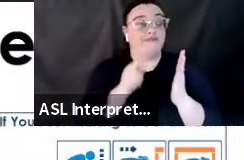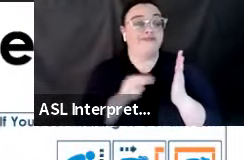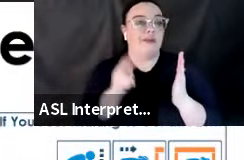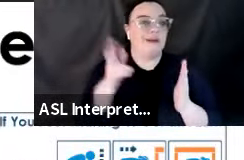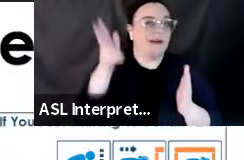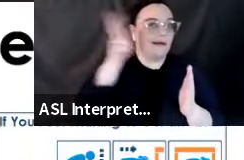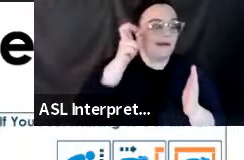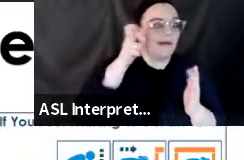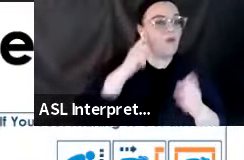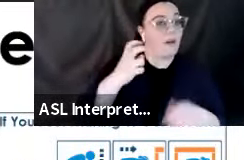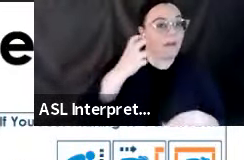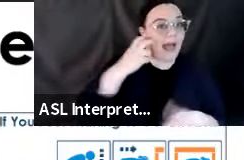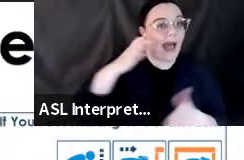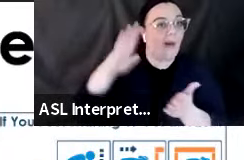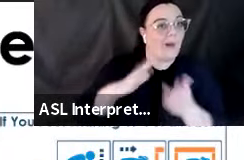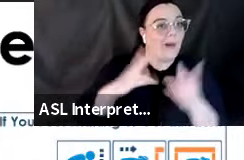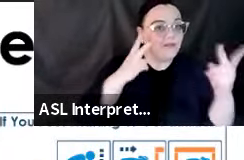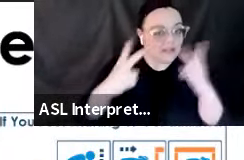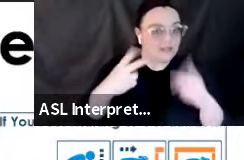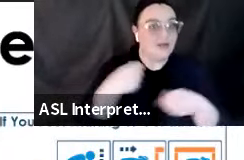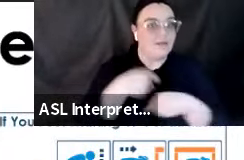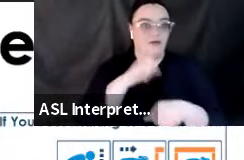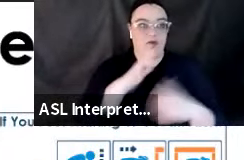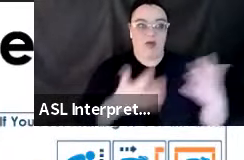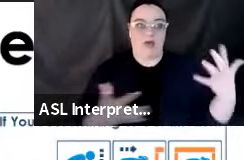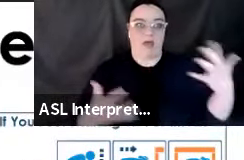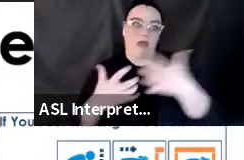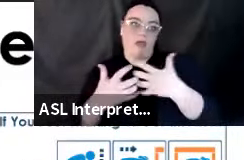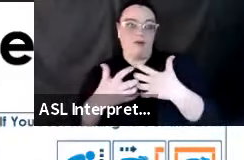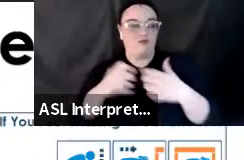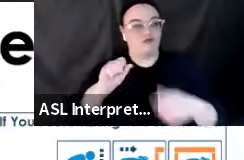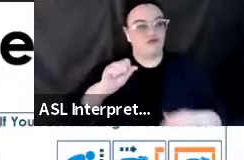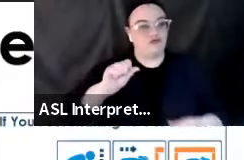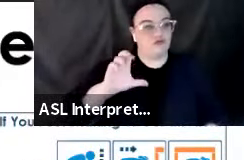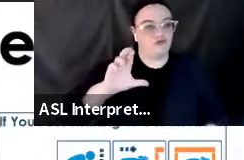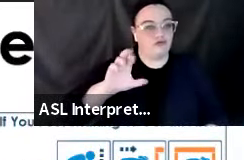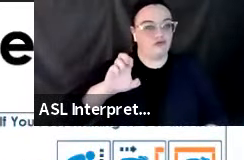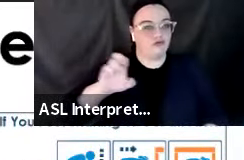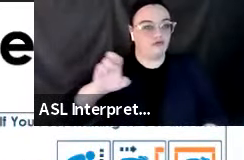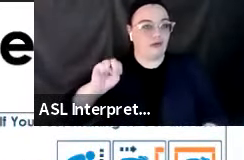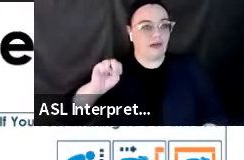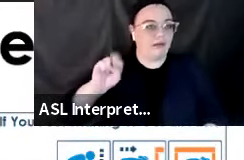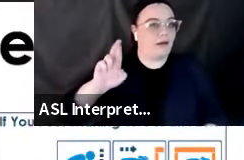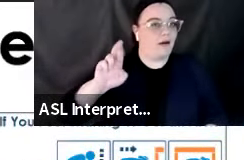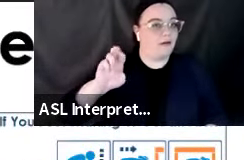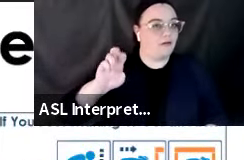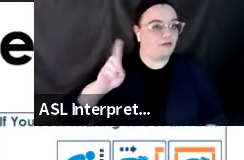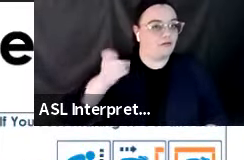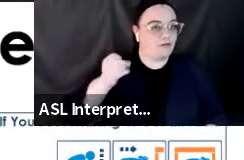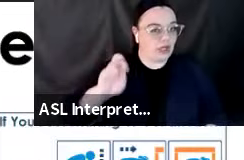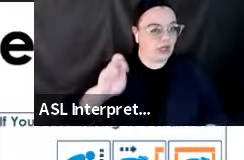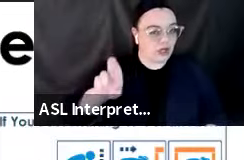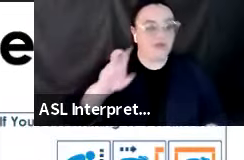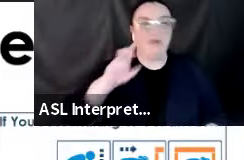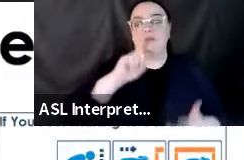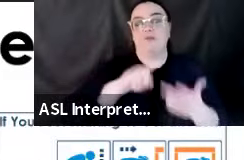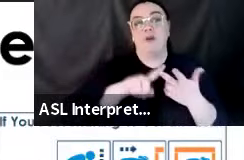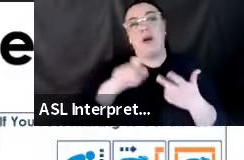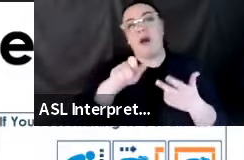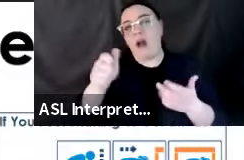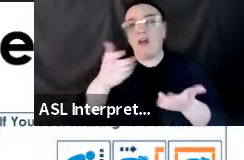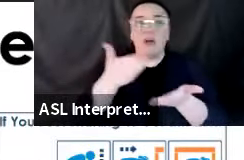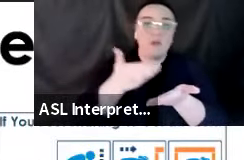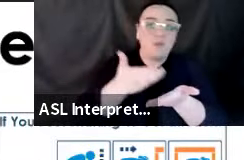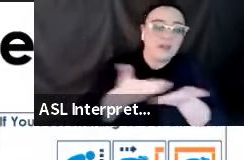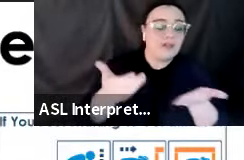Their computer can read the materials out loud to them. So all of these materials are being set up for that. And there are other materials that the